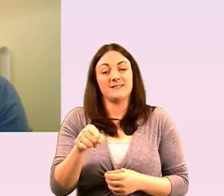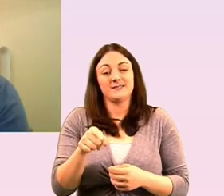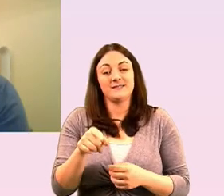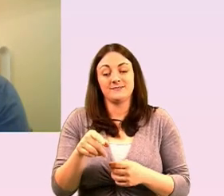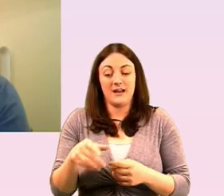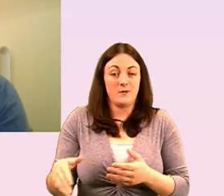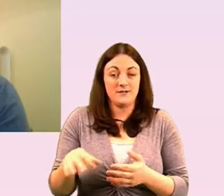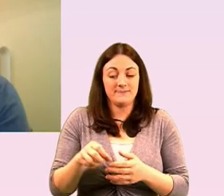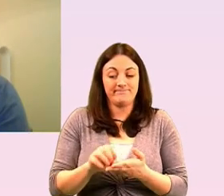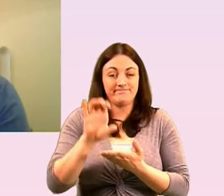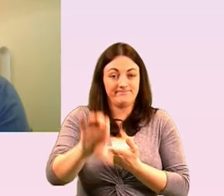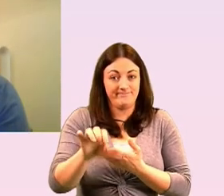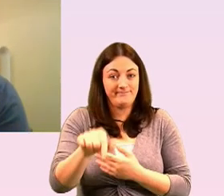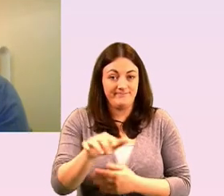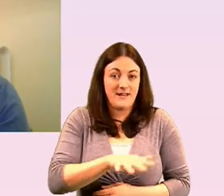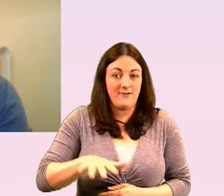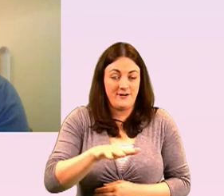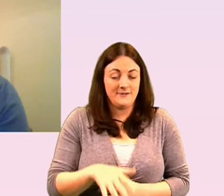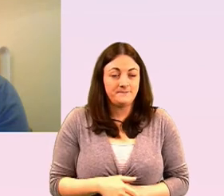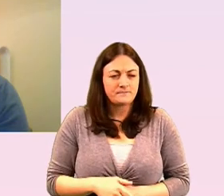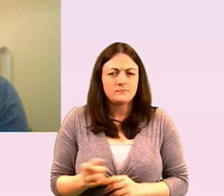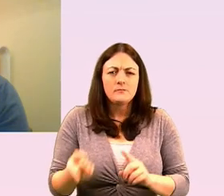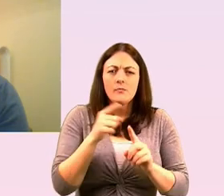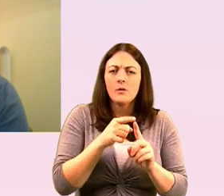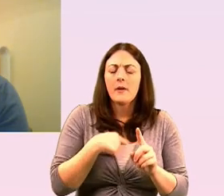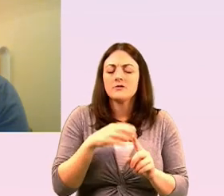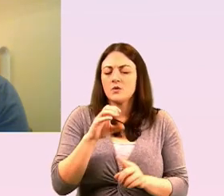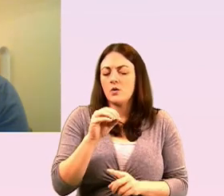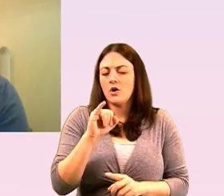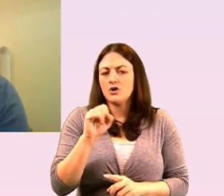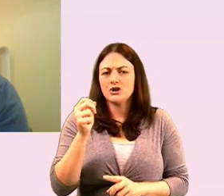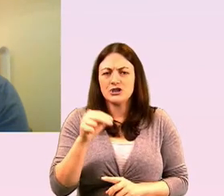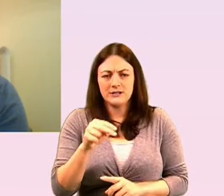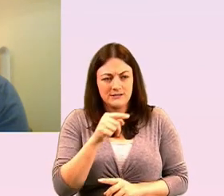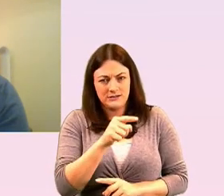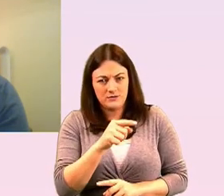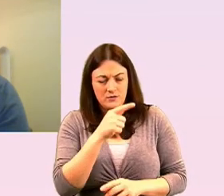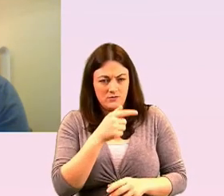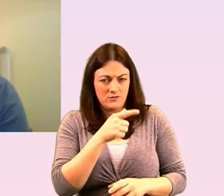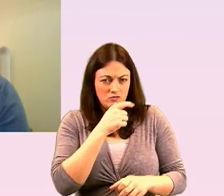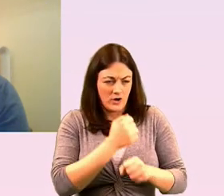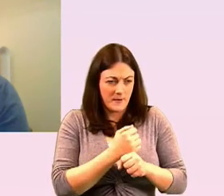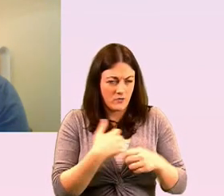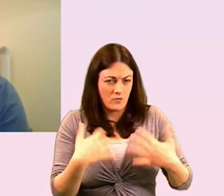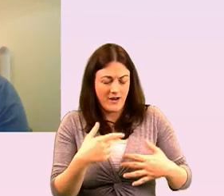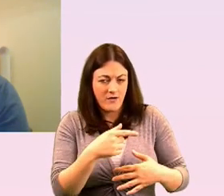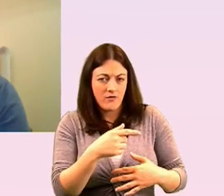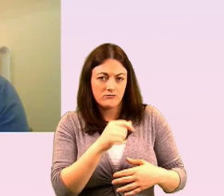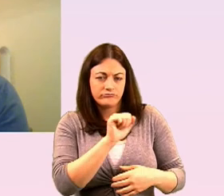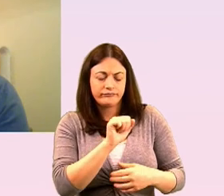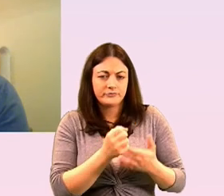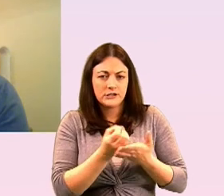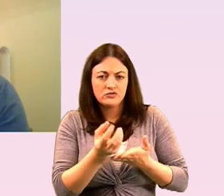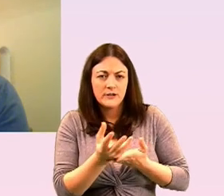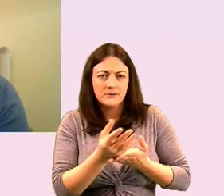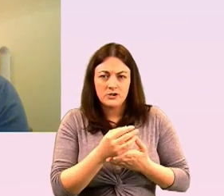hard one and um oisin going back to you i i was really taken by your description of you know somebody gets the